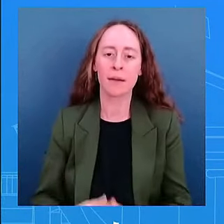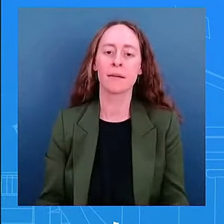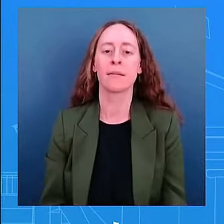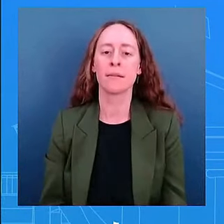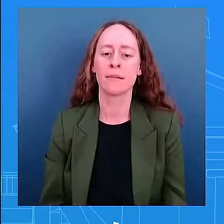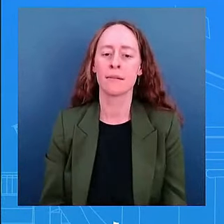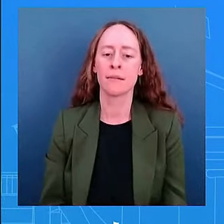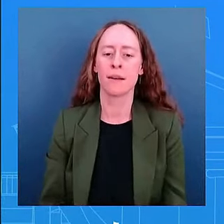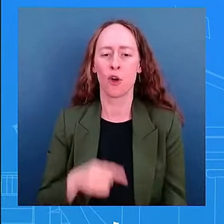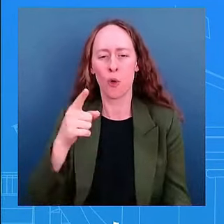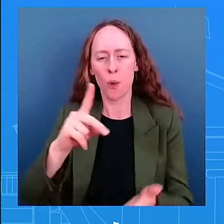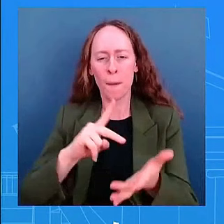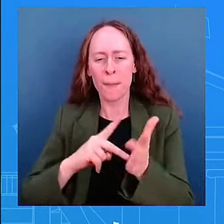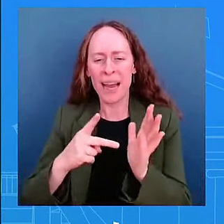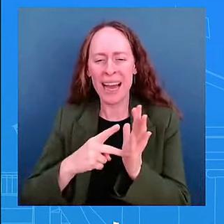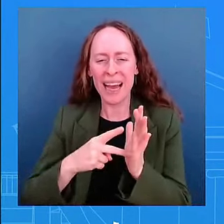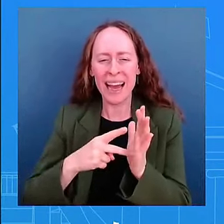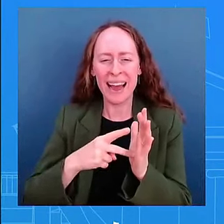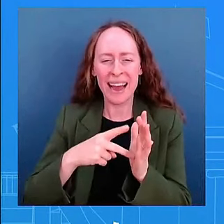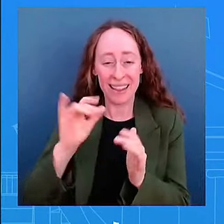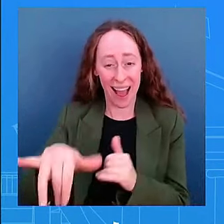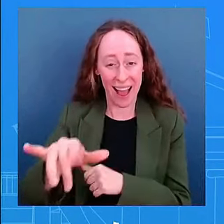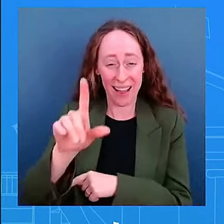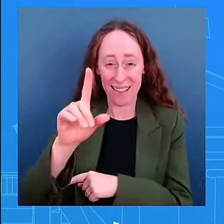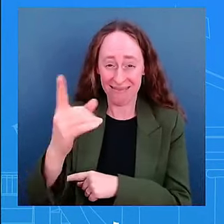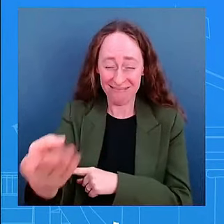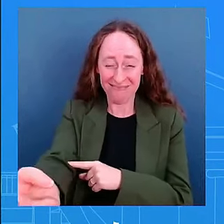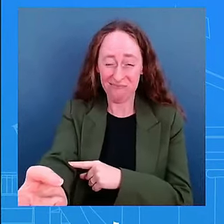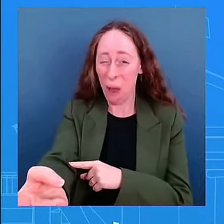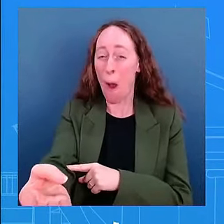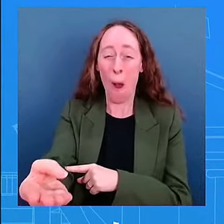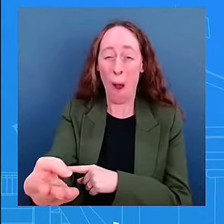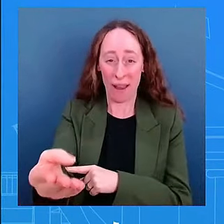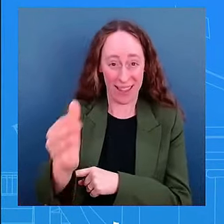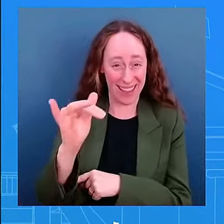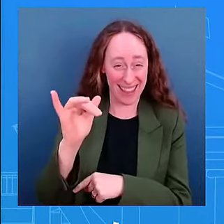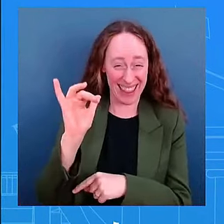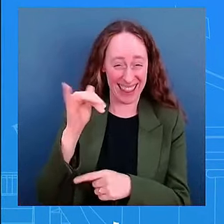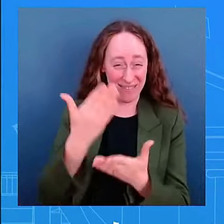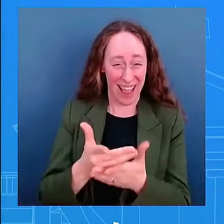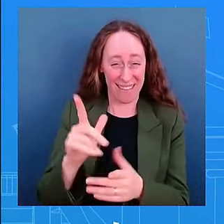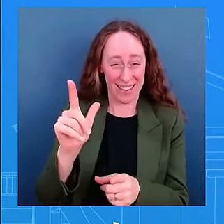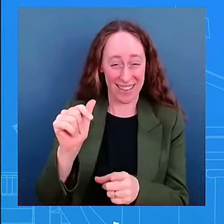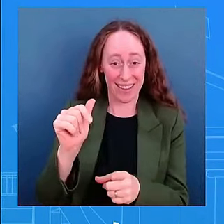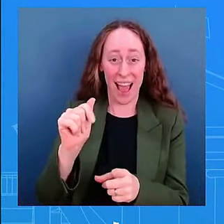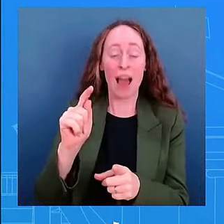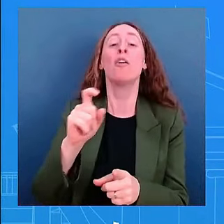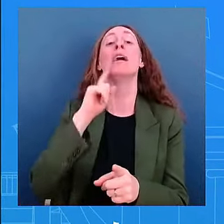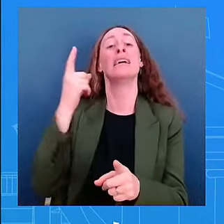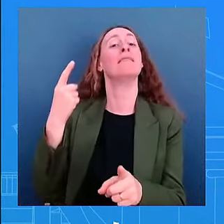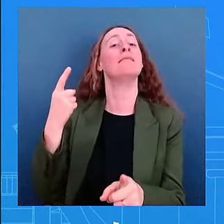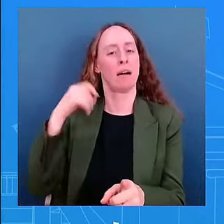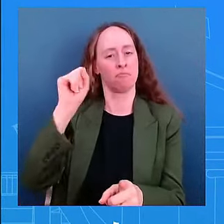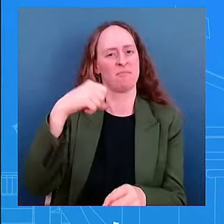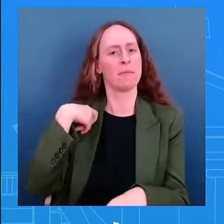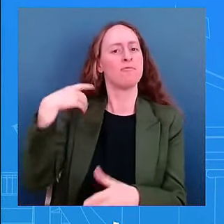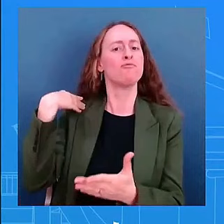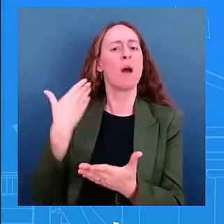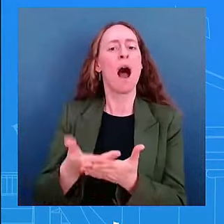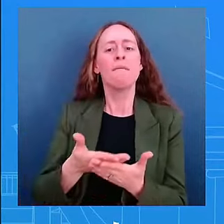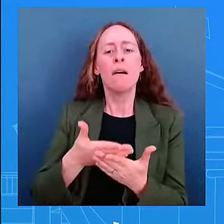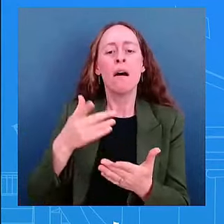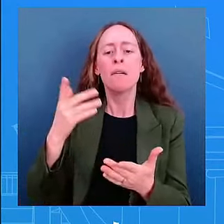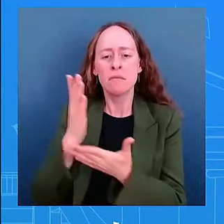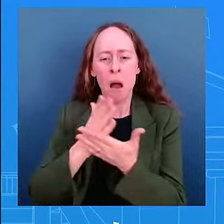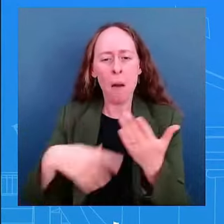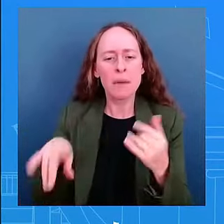.m and okay 1 15 a.m on the south lawn the president took a couple of uh your colleagues questions um i think he was i